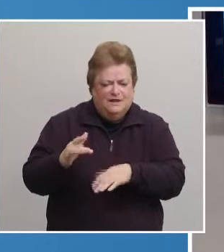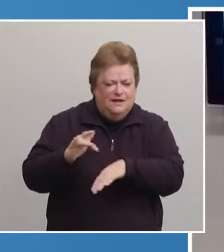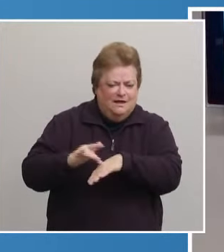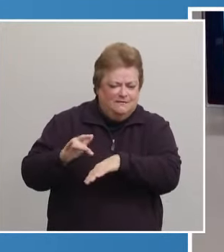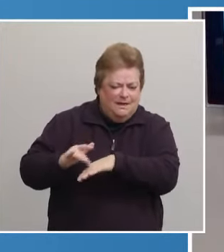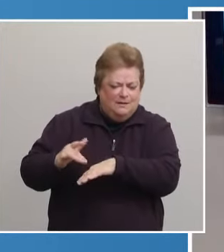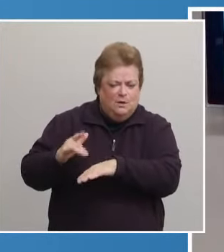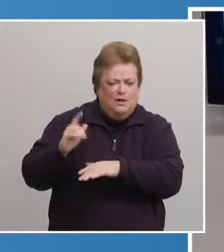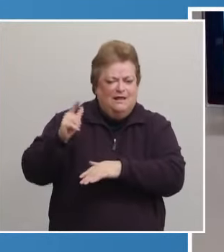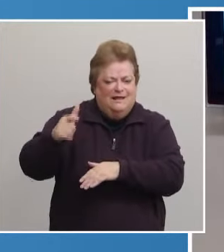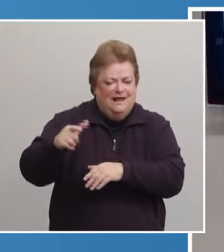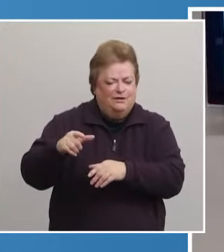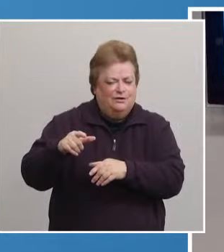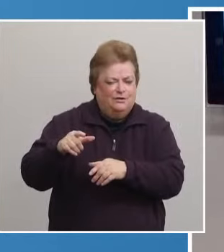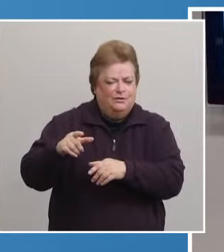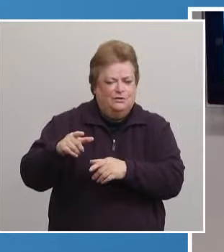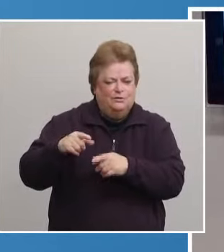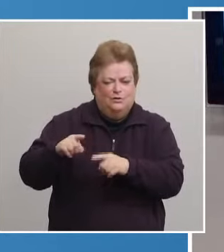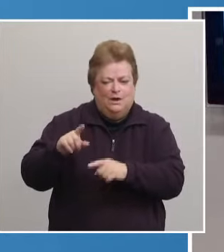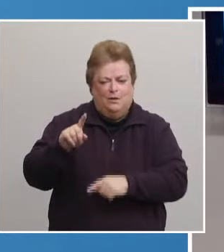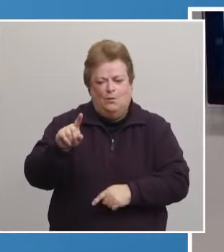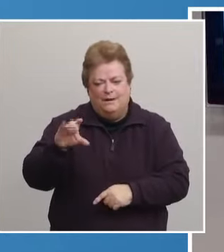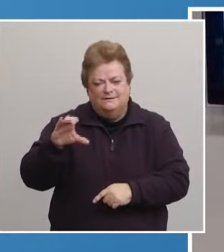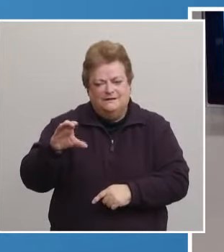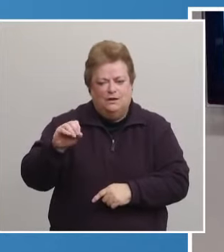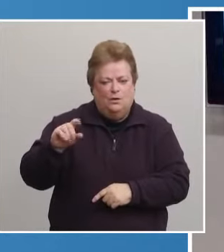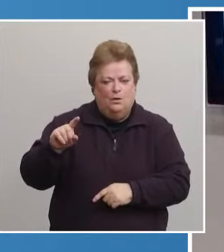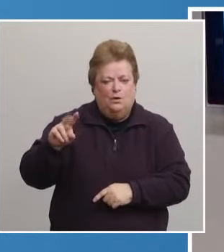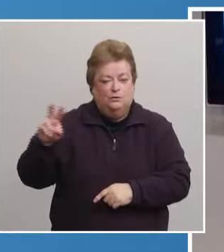in the phase 1C or 2?